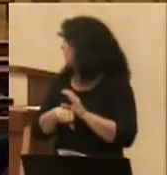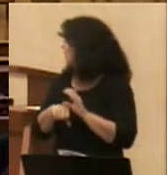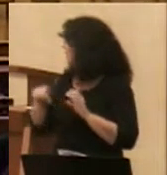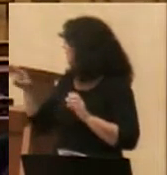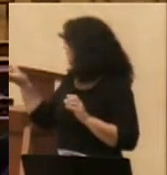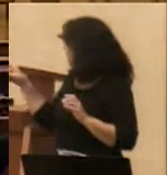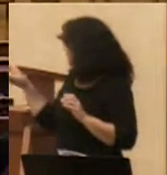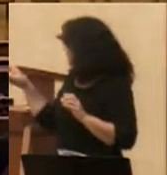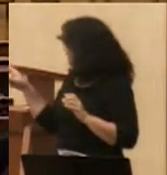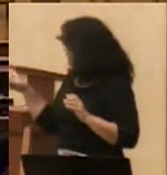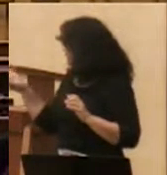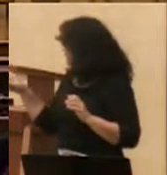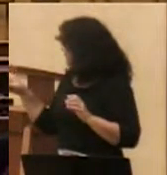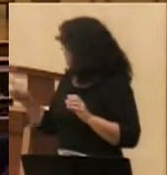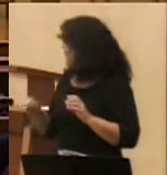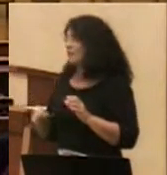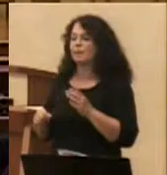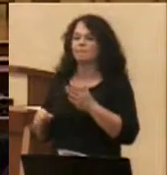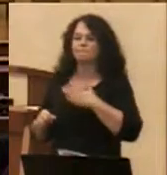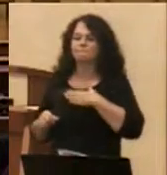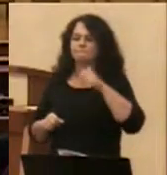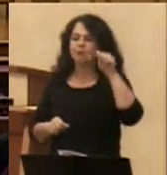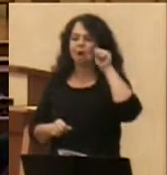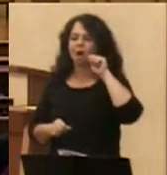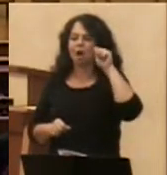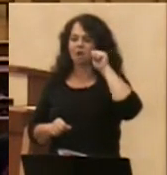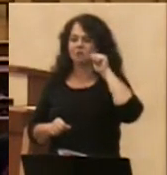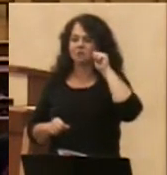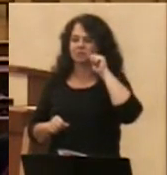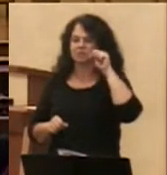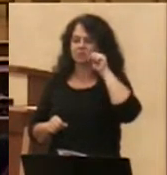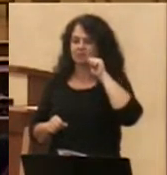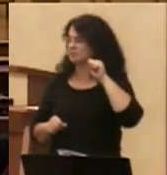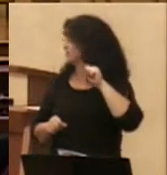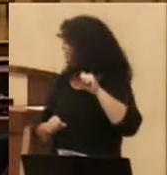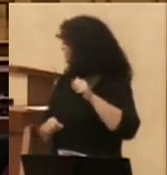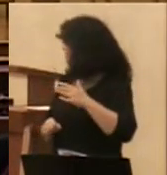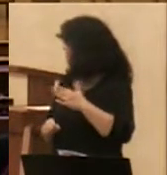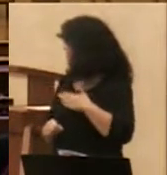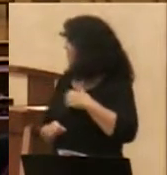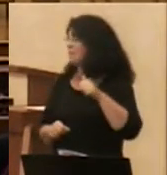for my father who was a pastor. And of course it has been bequeathed to me.